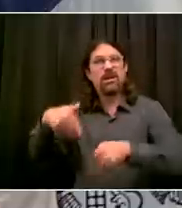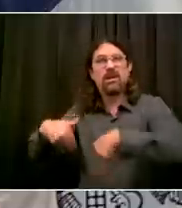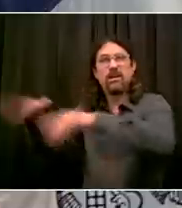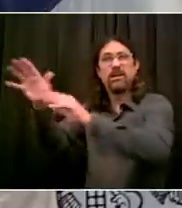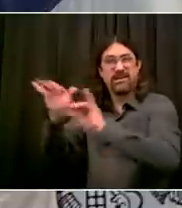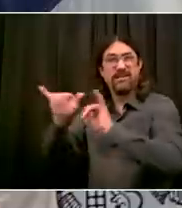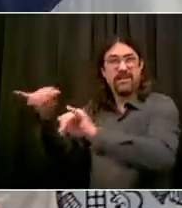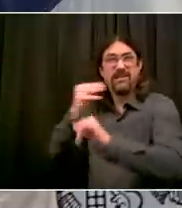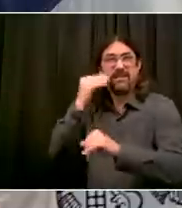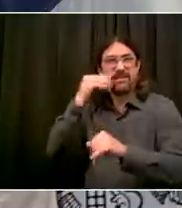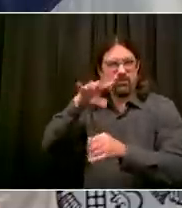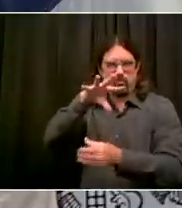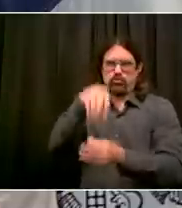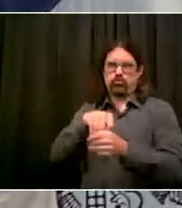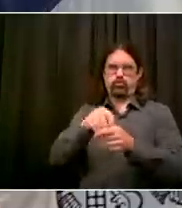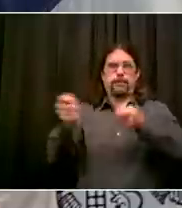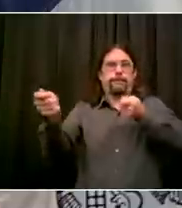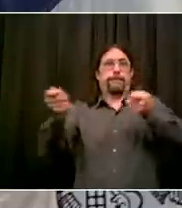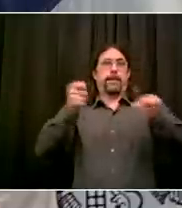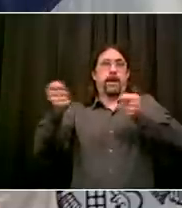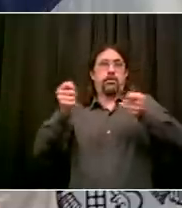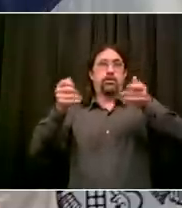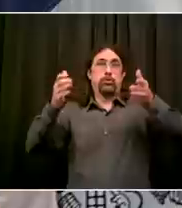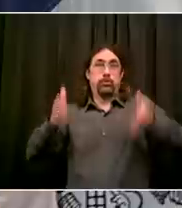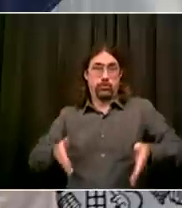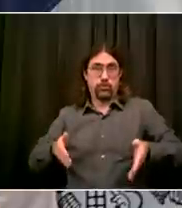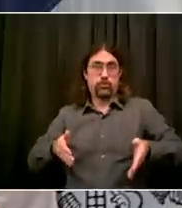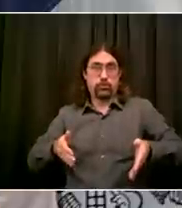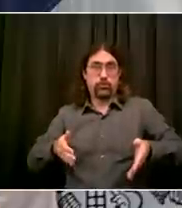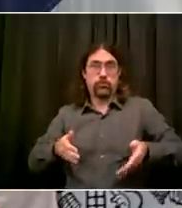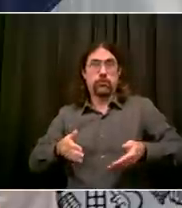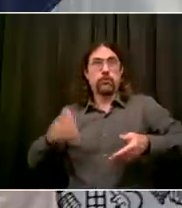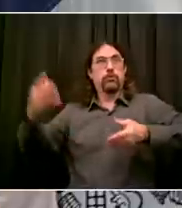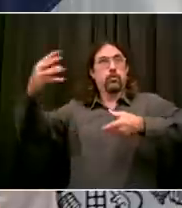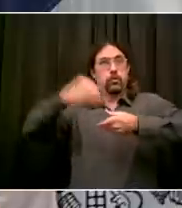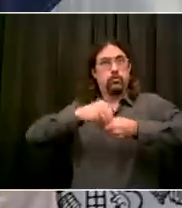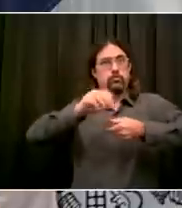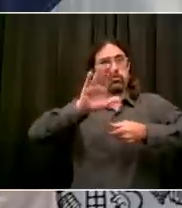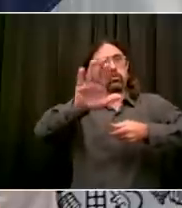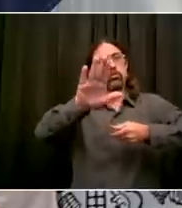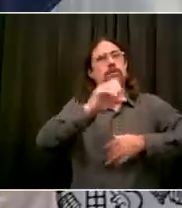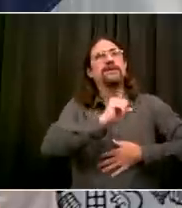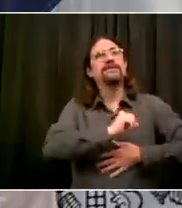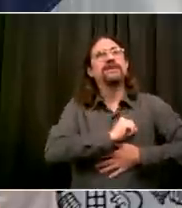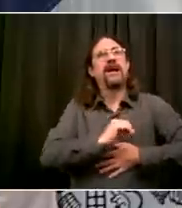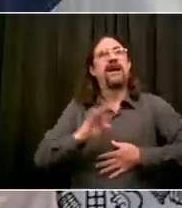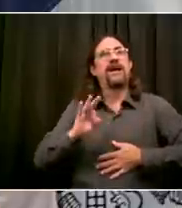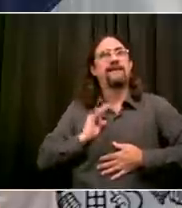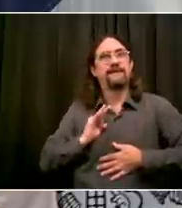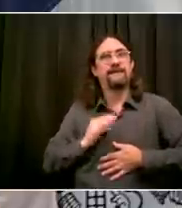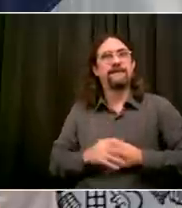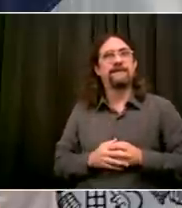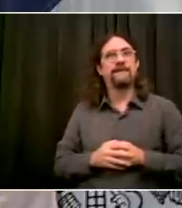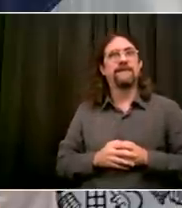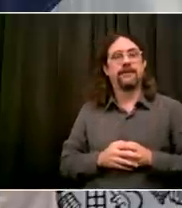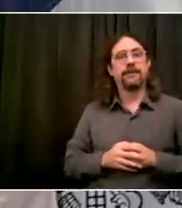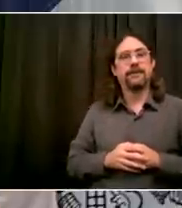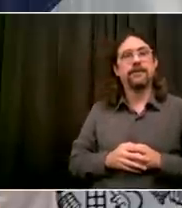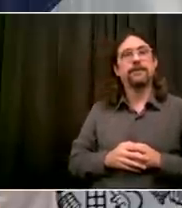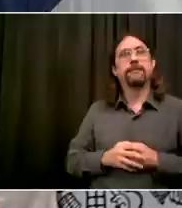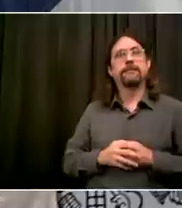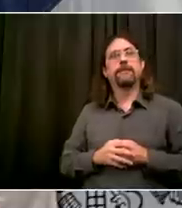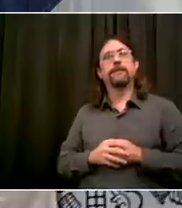of more than $2 million alone, and the number of special assistants has increased by more than 100% since you took office.